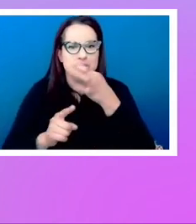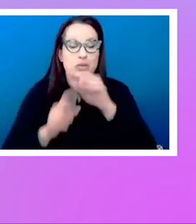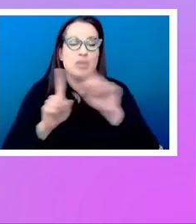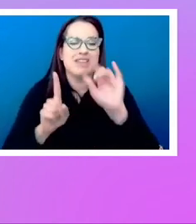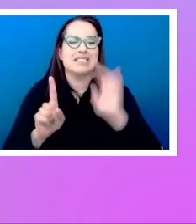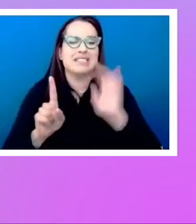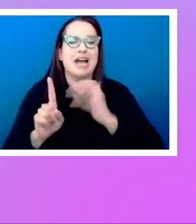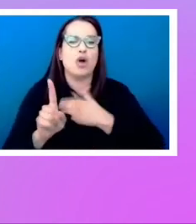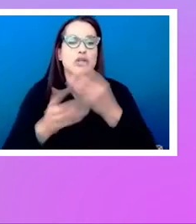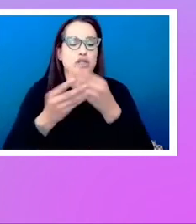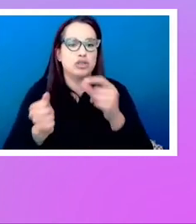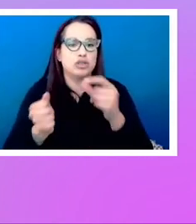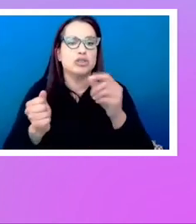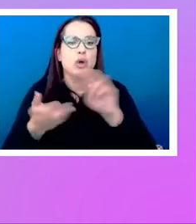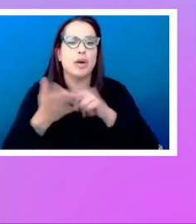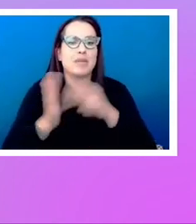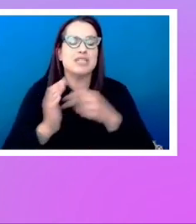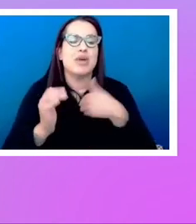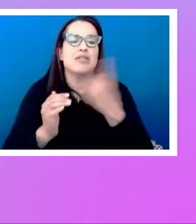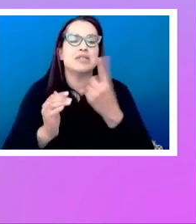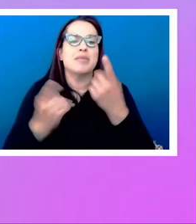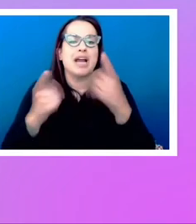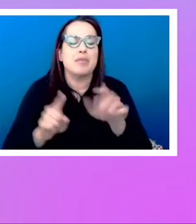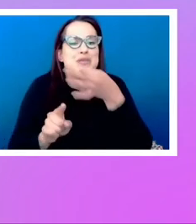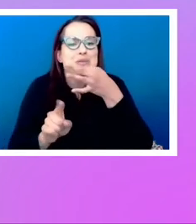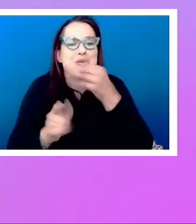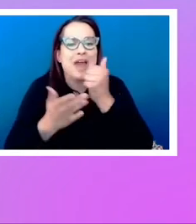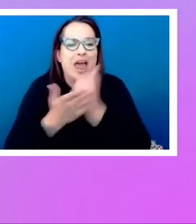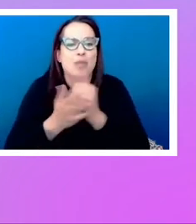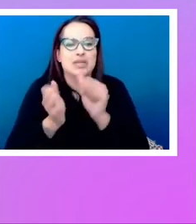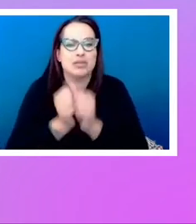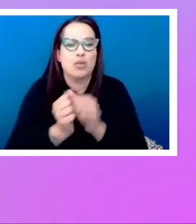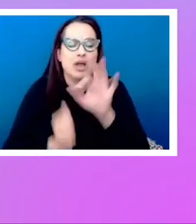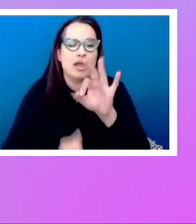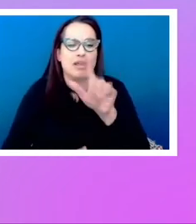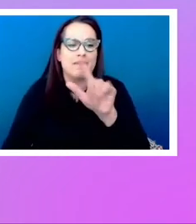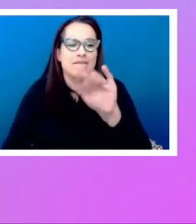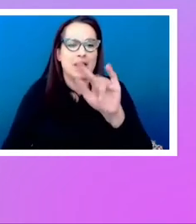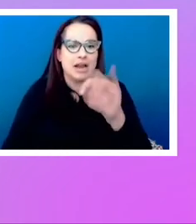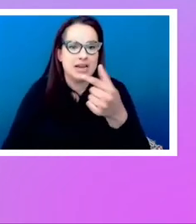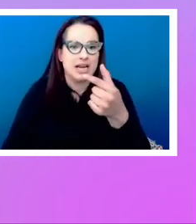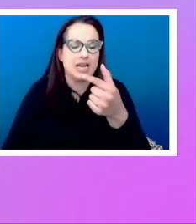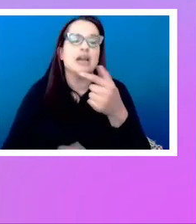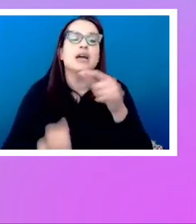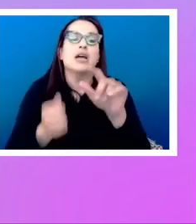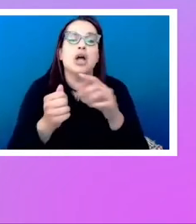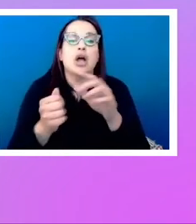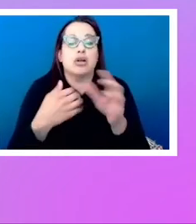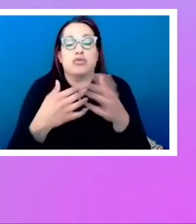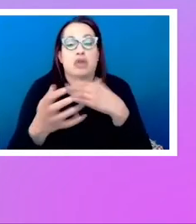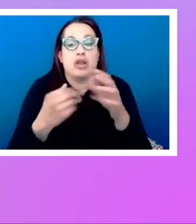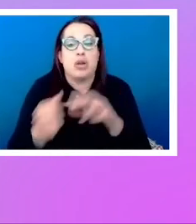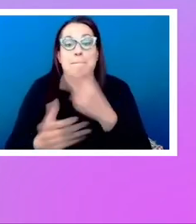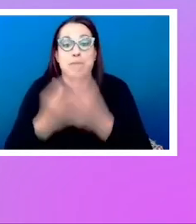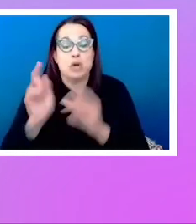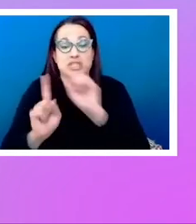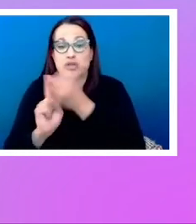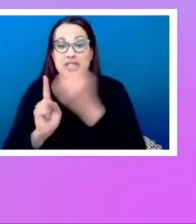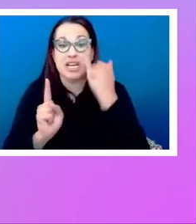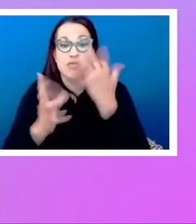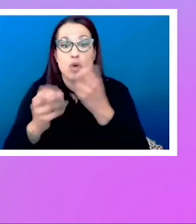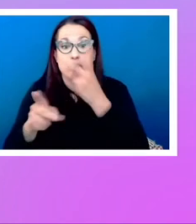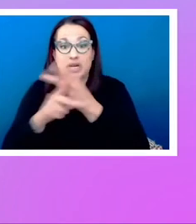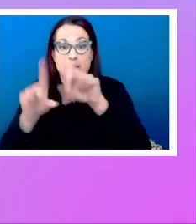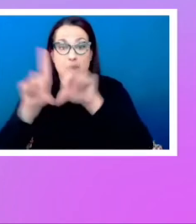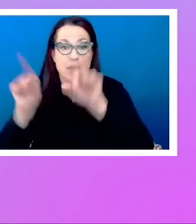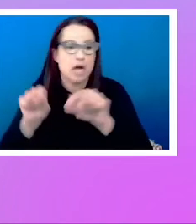So we've got something in the pipeline to help us with that flattening markup for both situations, whether we want to keep the box or whether we don't want to have the